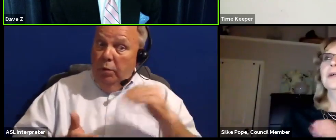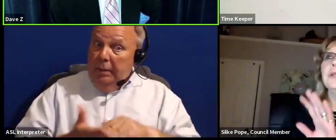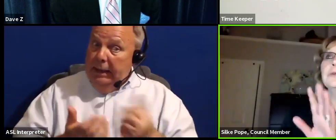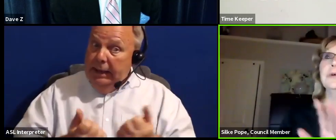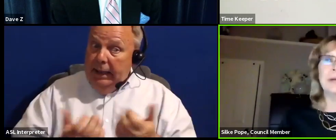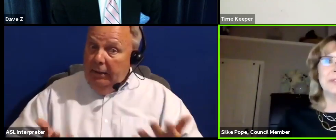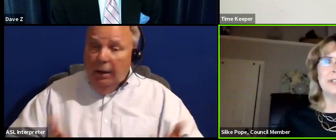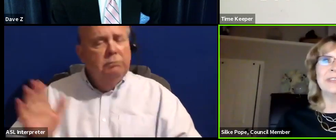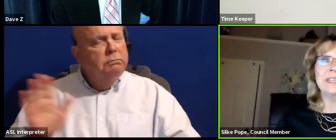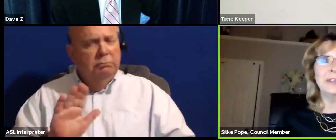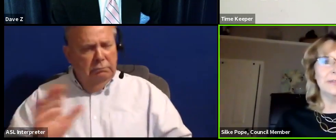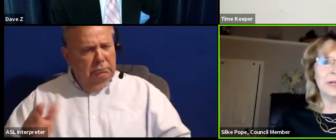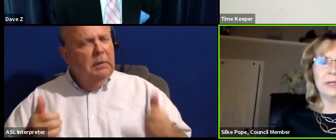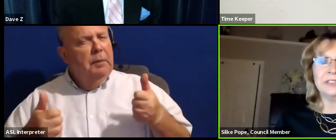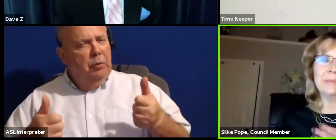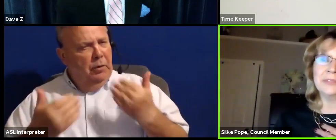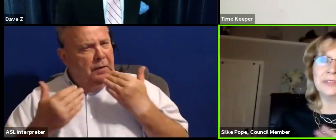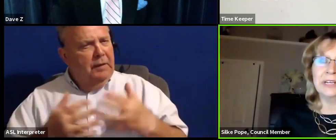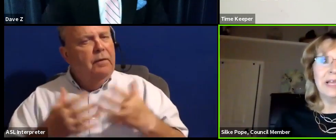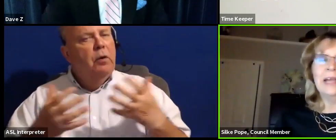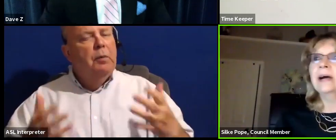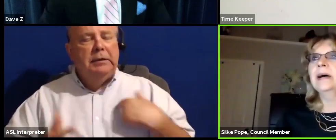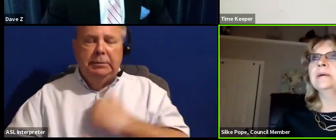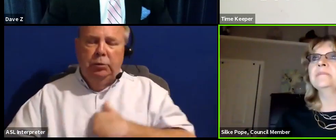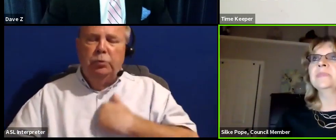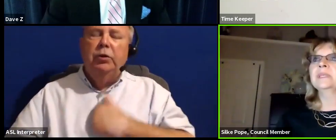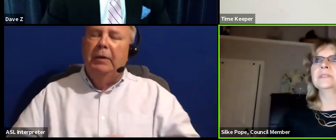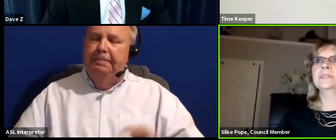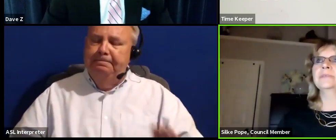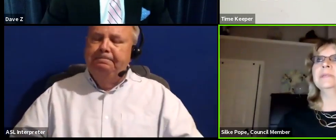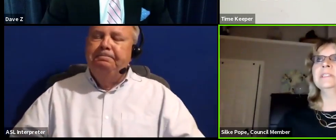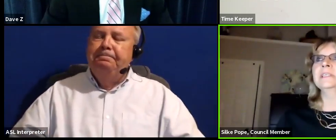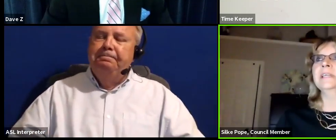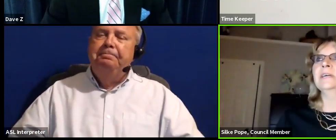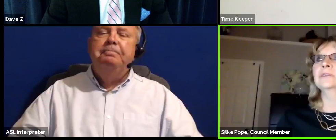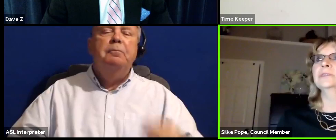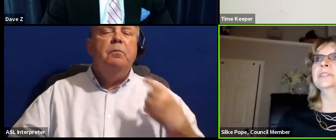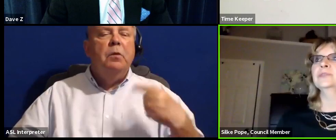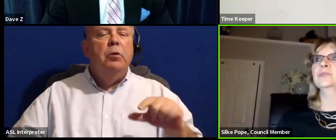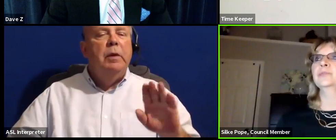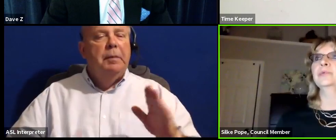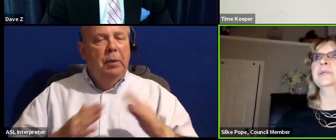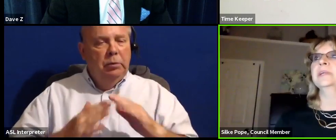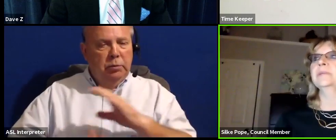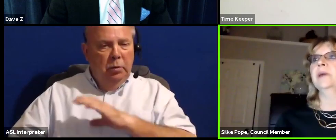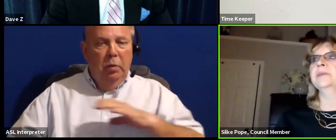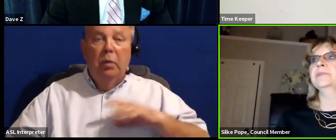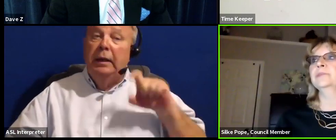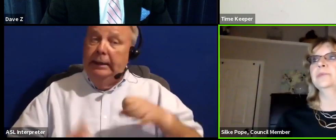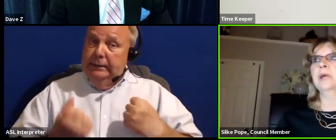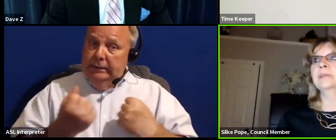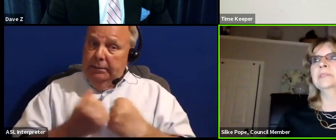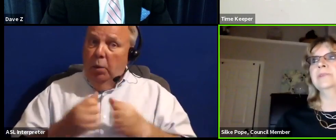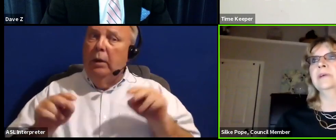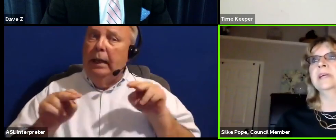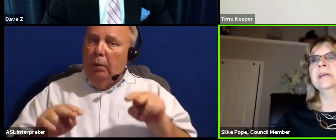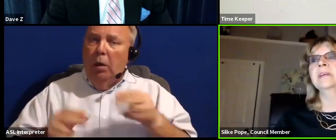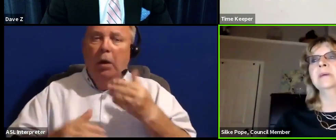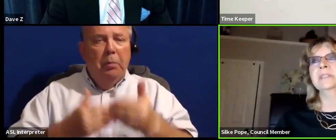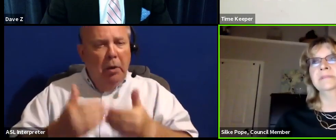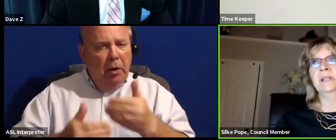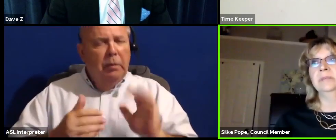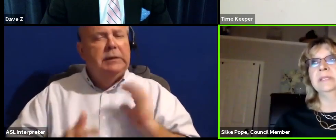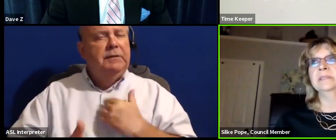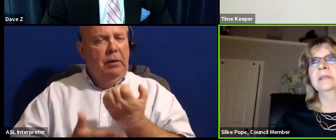you? No, no, I'm good. Thank you very much. I'm so sorry. Um, the Greenbelt city council needs to support and monitor the progress of our